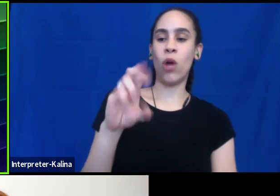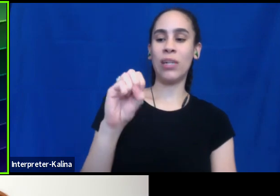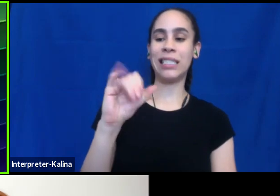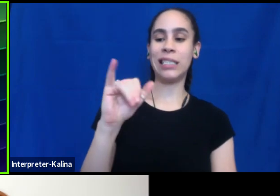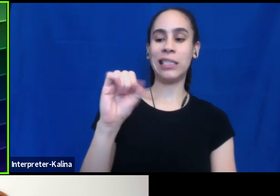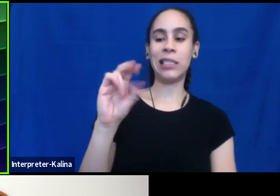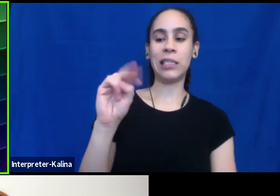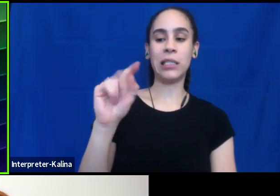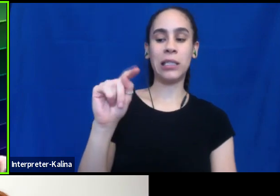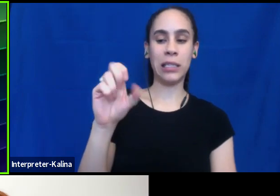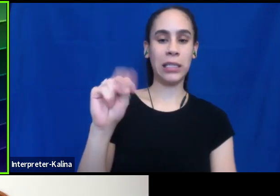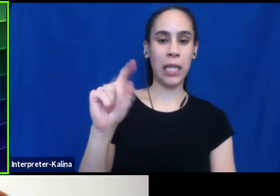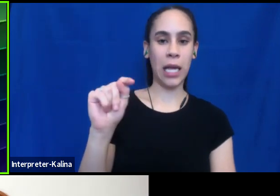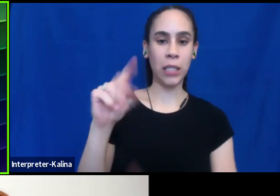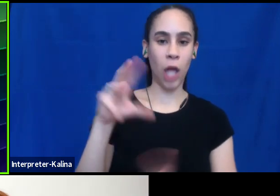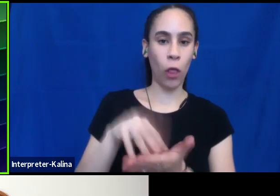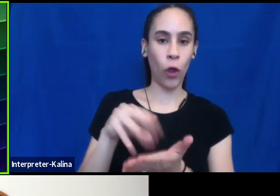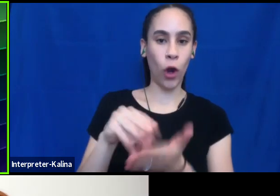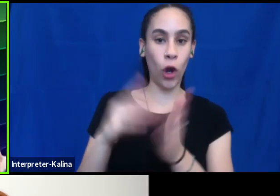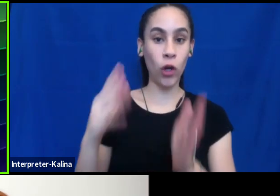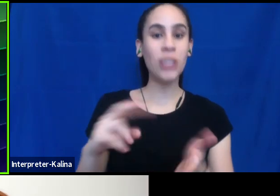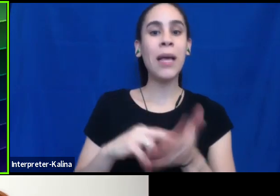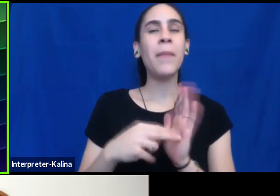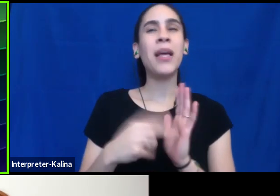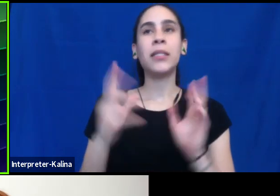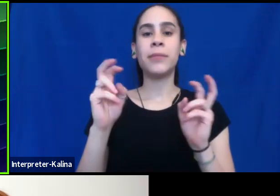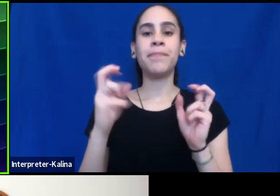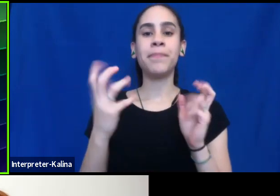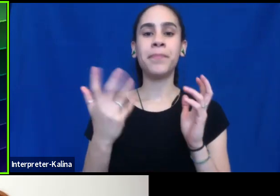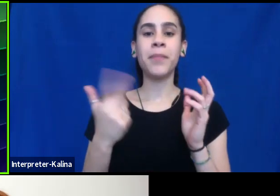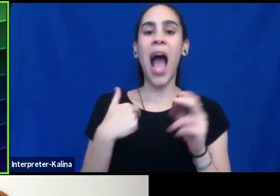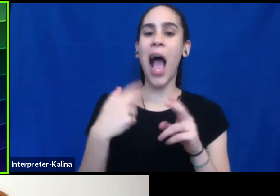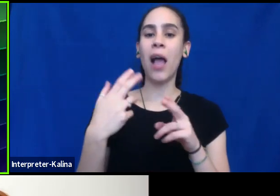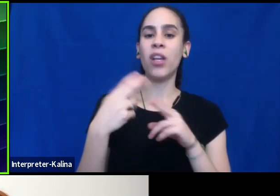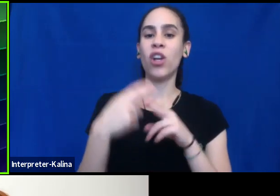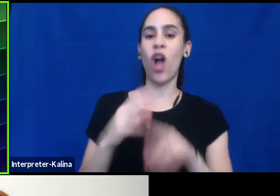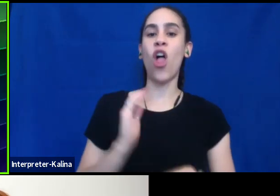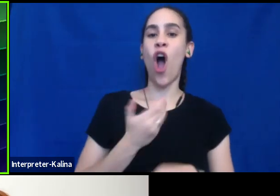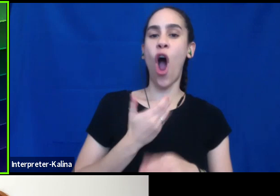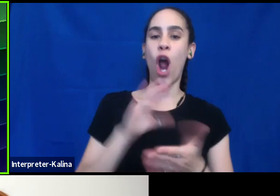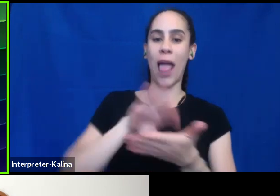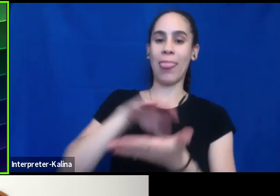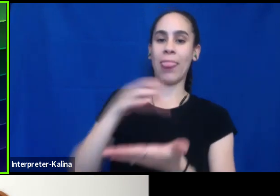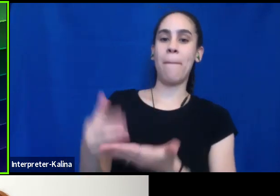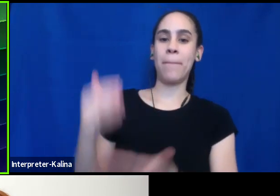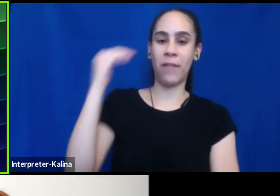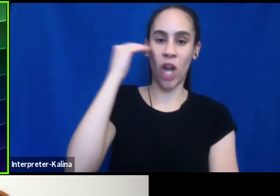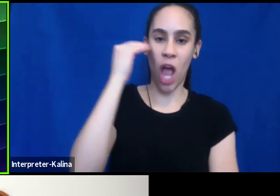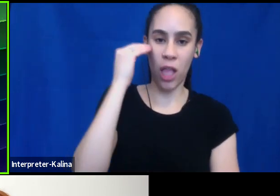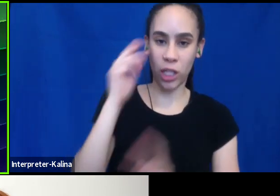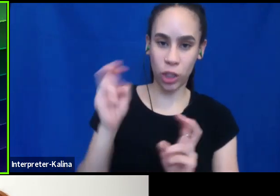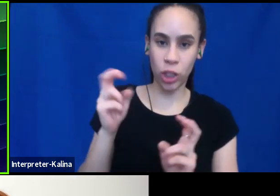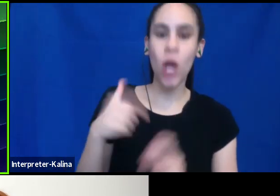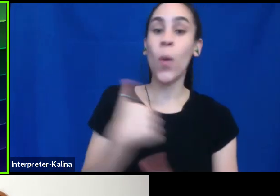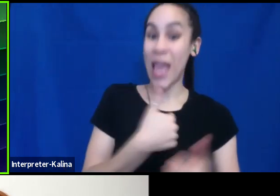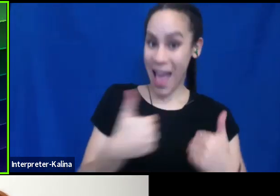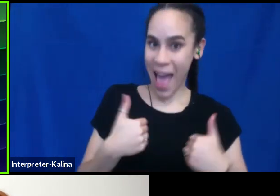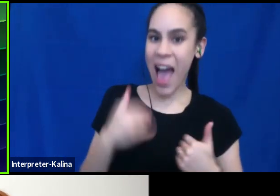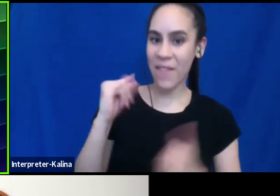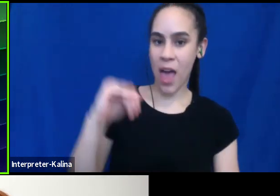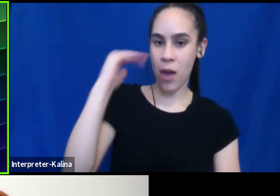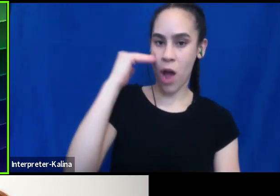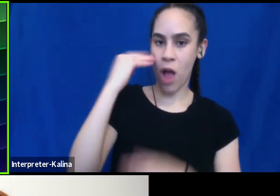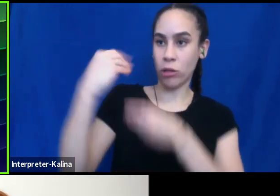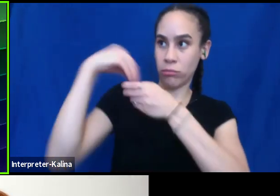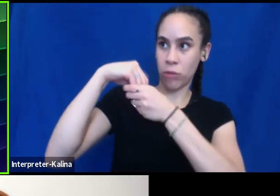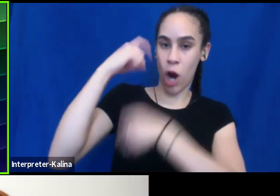if we get an idea of how we all basically have this, I call it our, our lump of knowledge, but basically we have this lump of knowledge in our brain and we've, we've created that